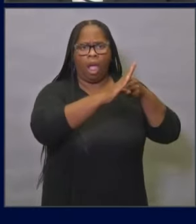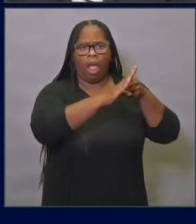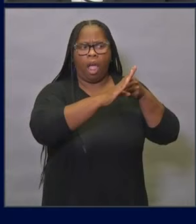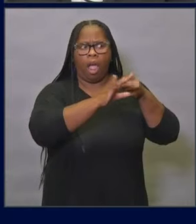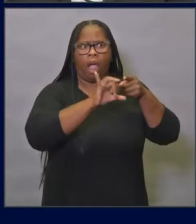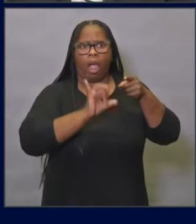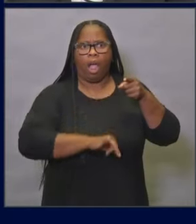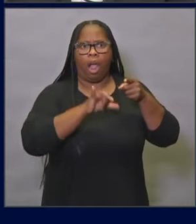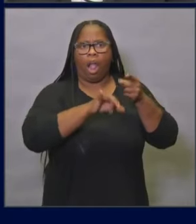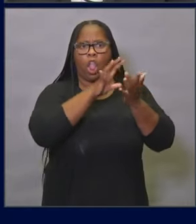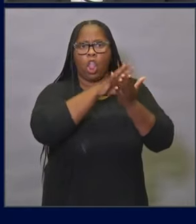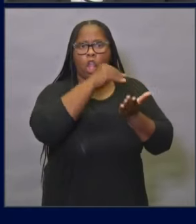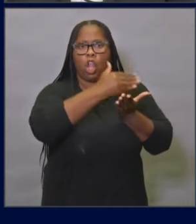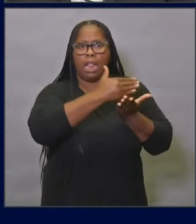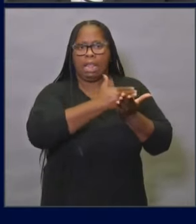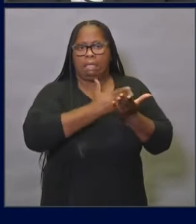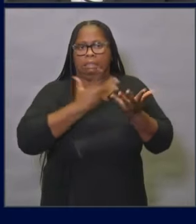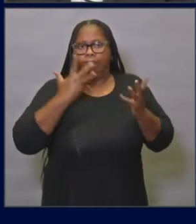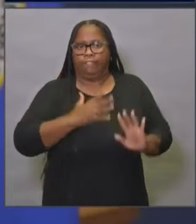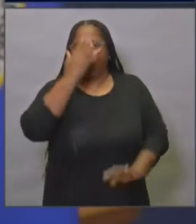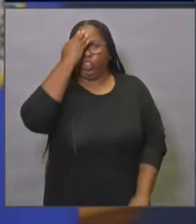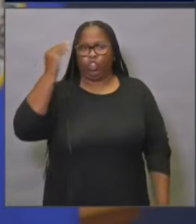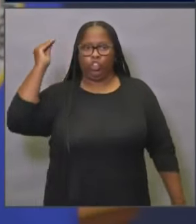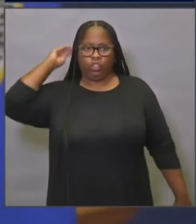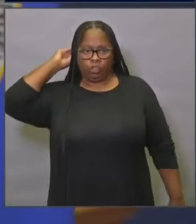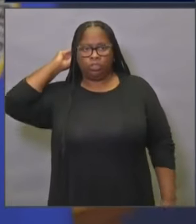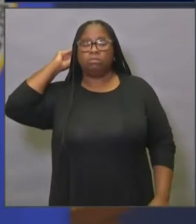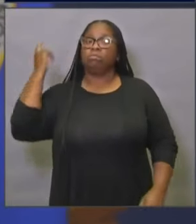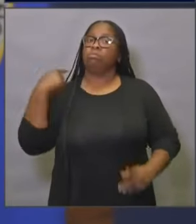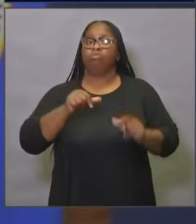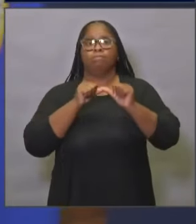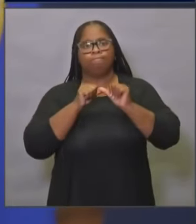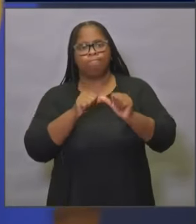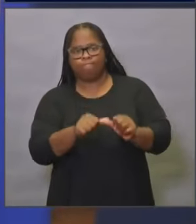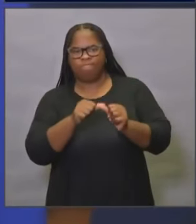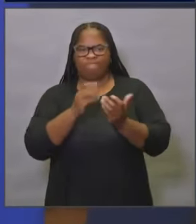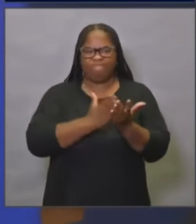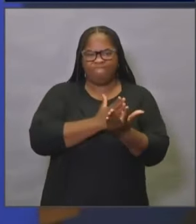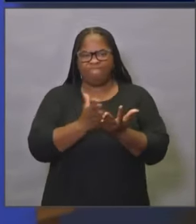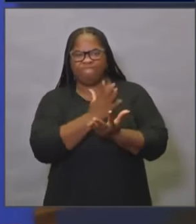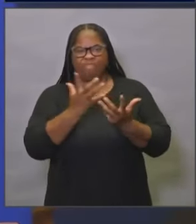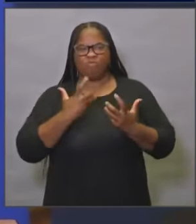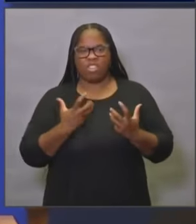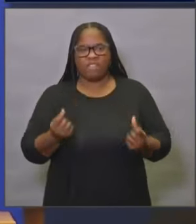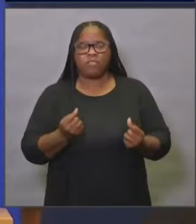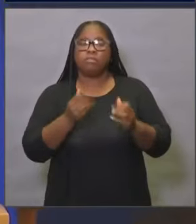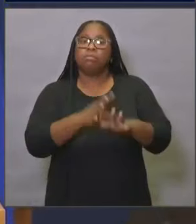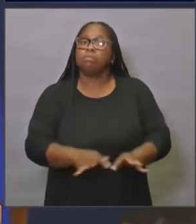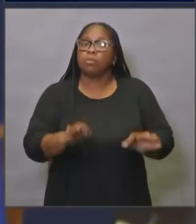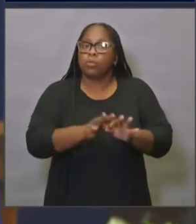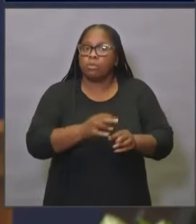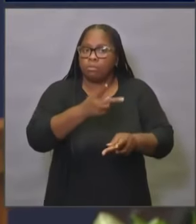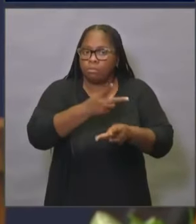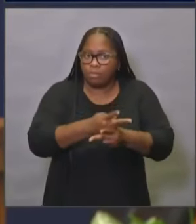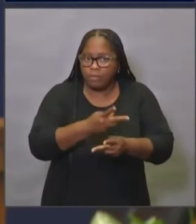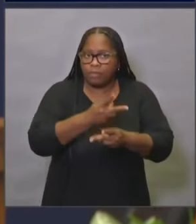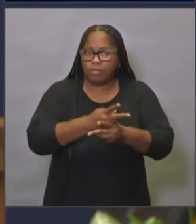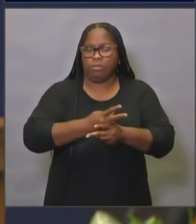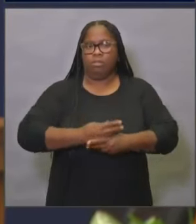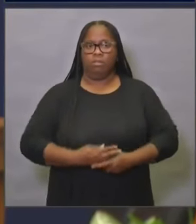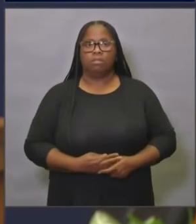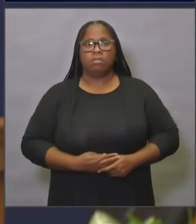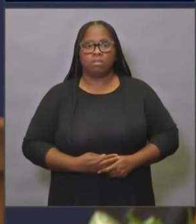we experienced in July. As we continue our journey of recovery, we must all proceed with caution. All of us must